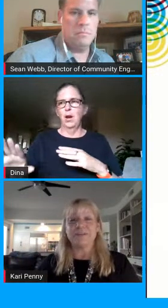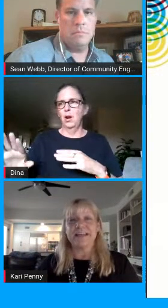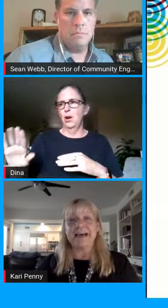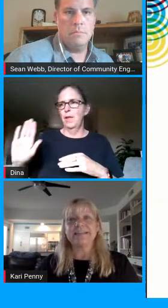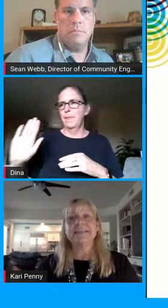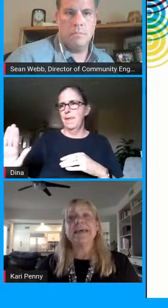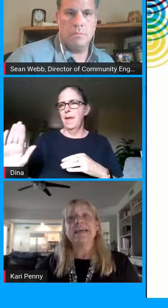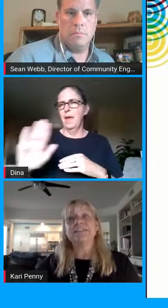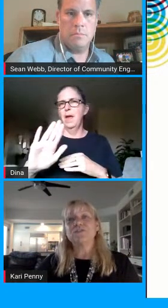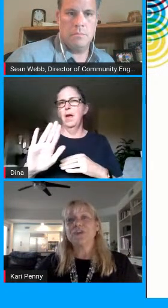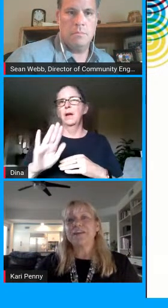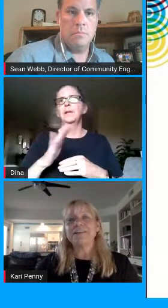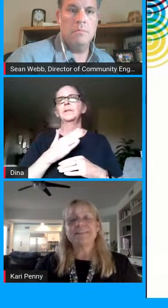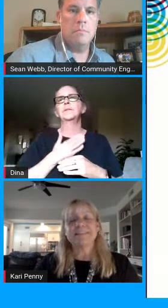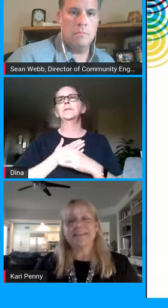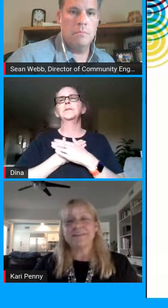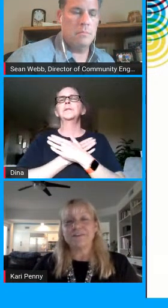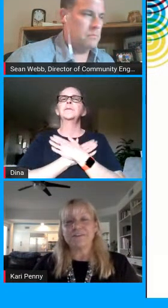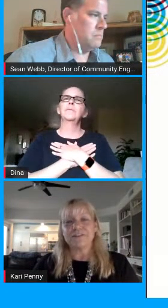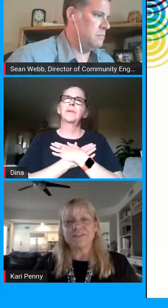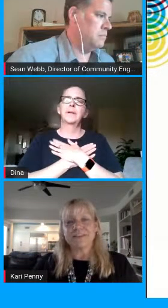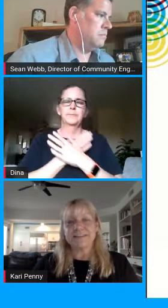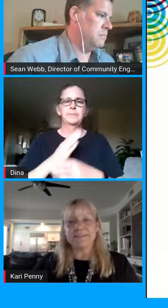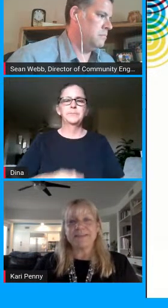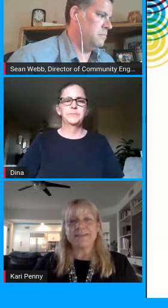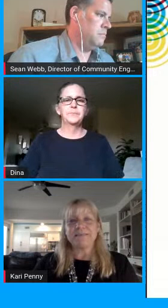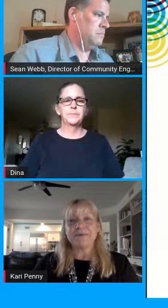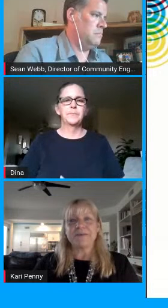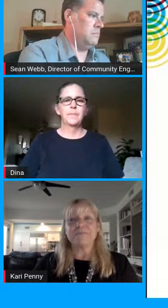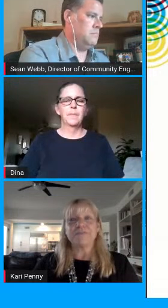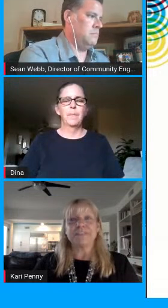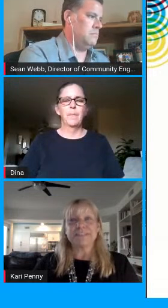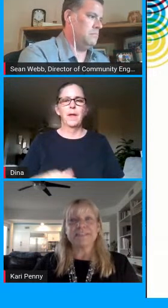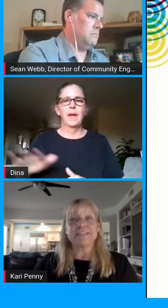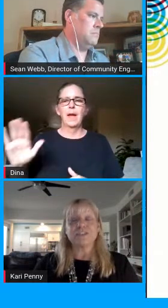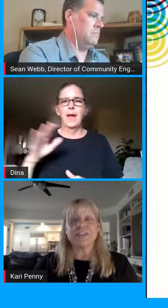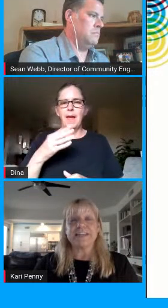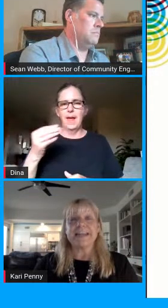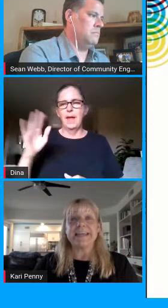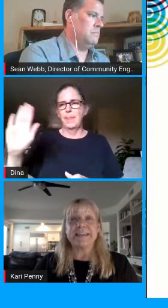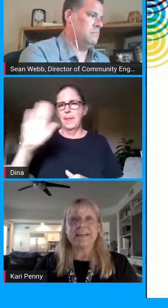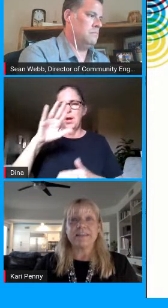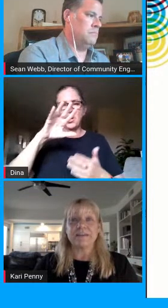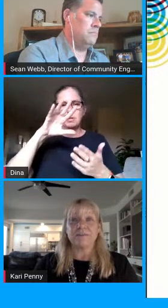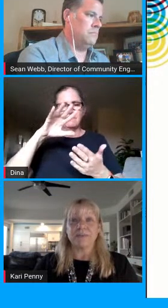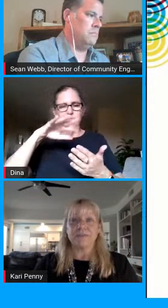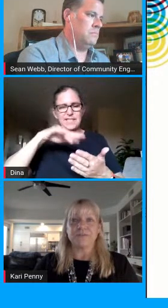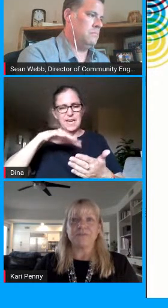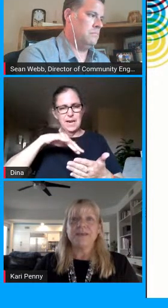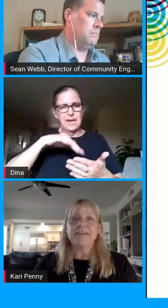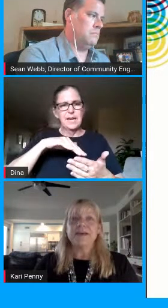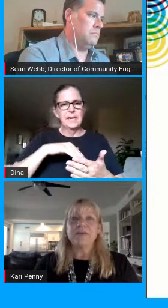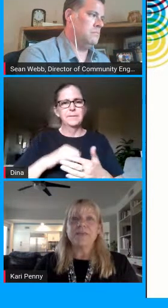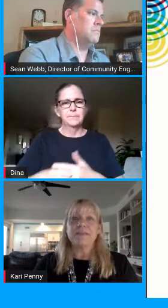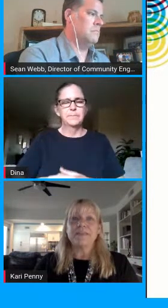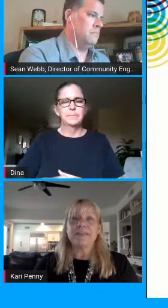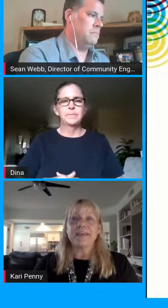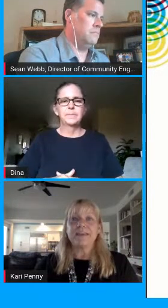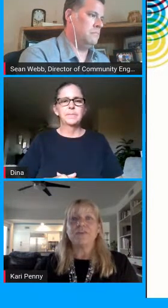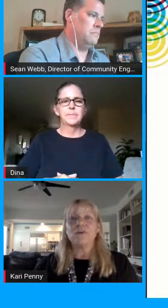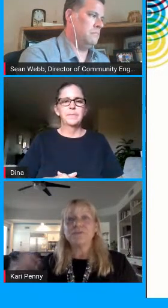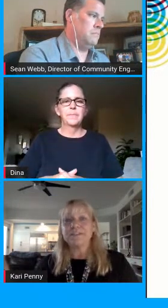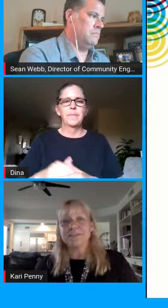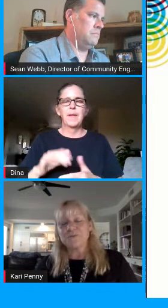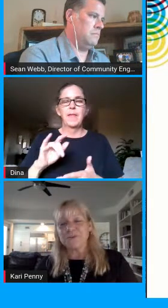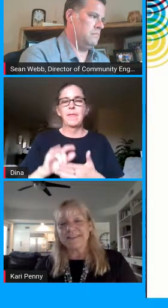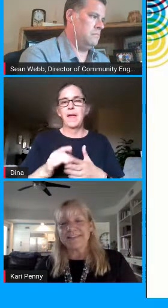reflect and relax and so try not to set their their study space up um for distance learning in their bedroom that way then they